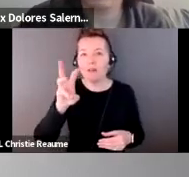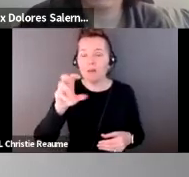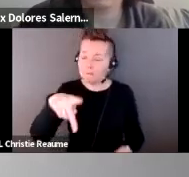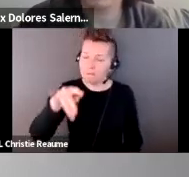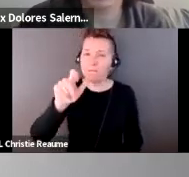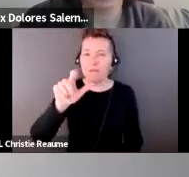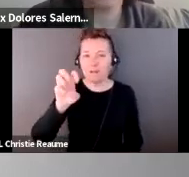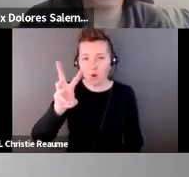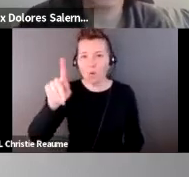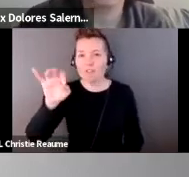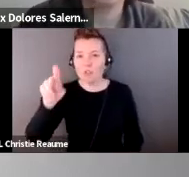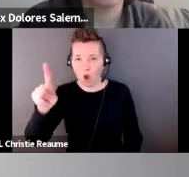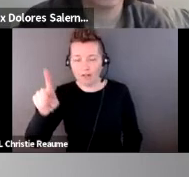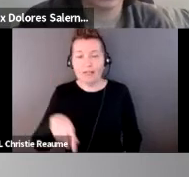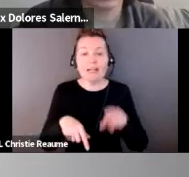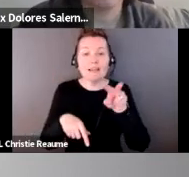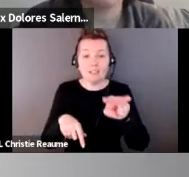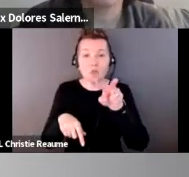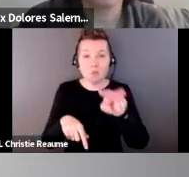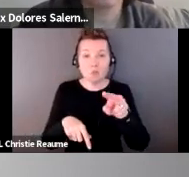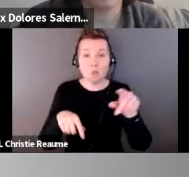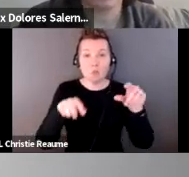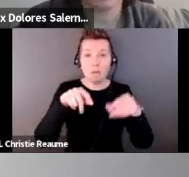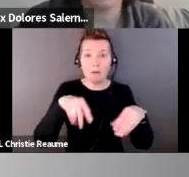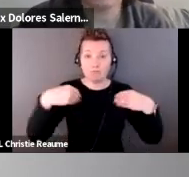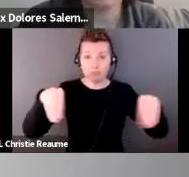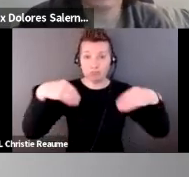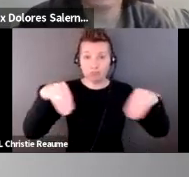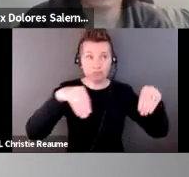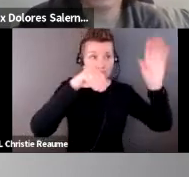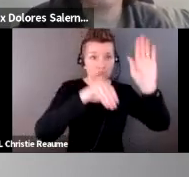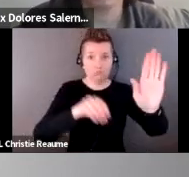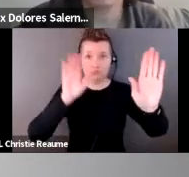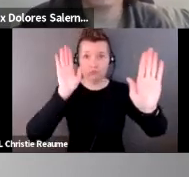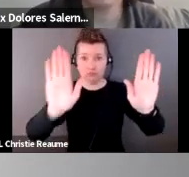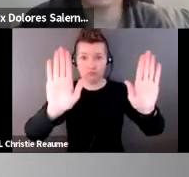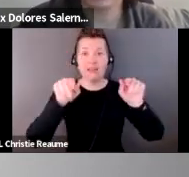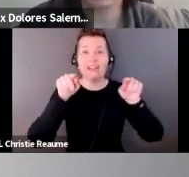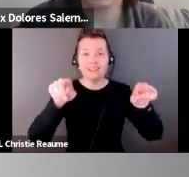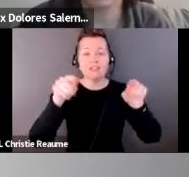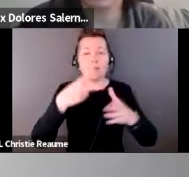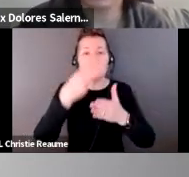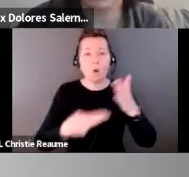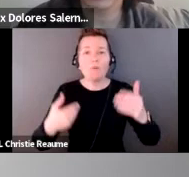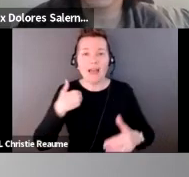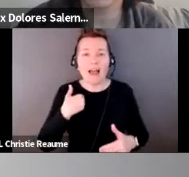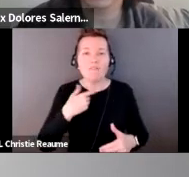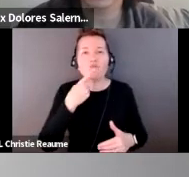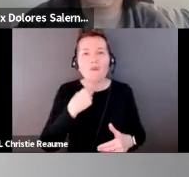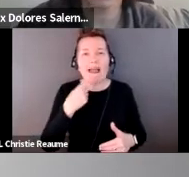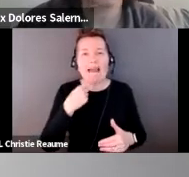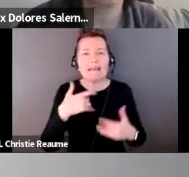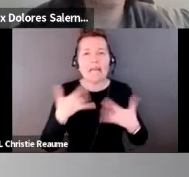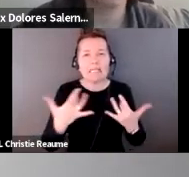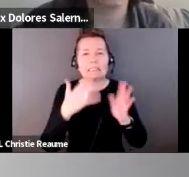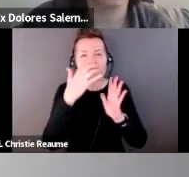Both are white with pale red stains. And the right has short strands of black yarn speckling the pillowcase